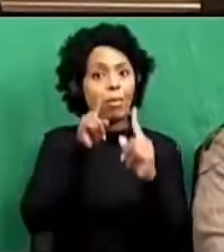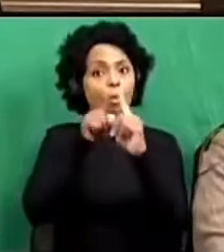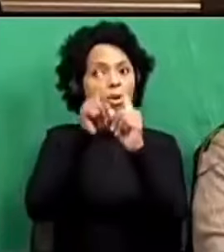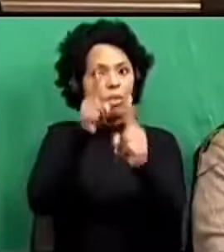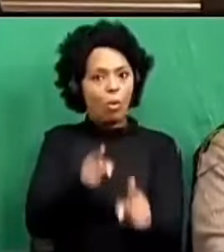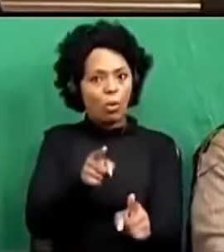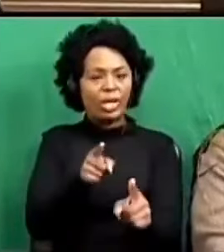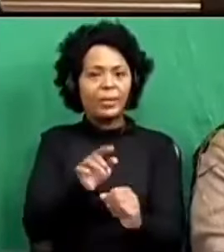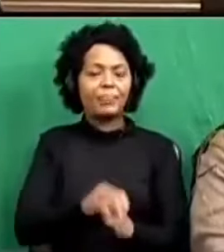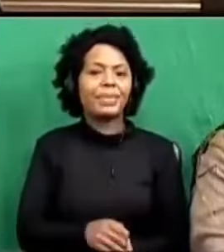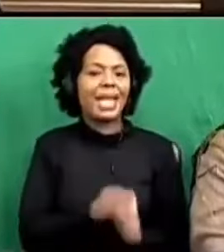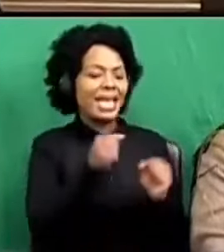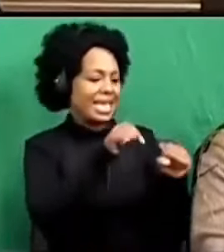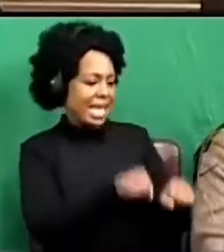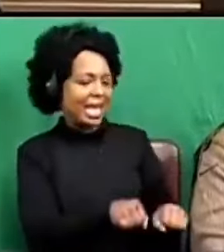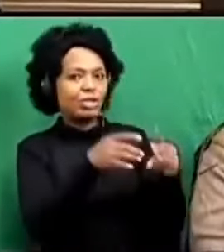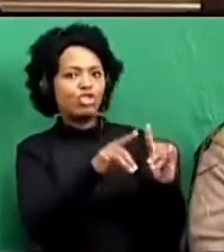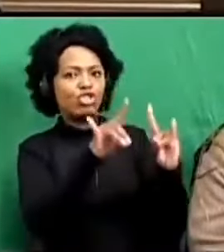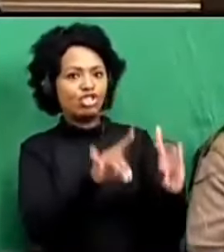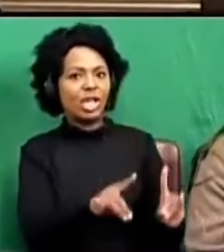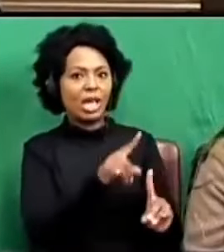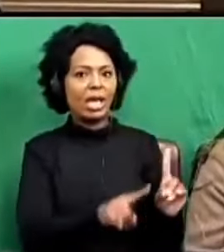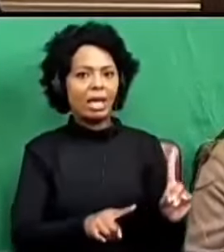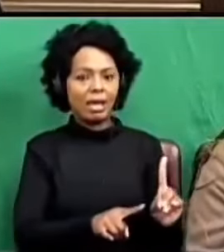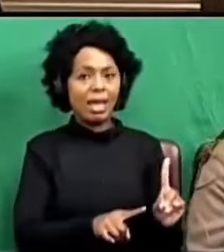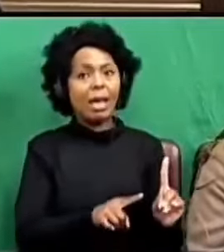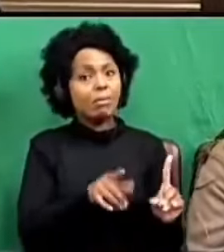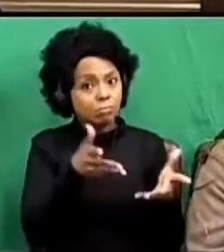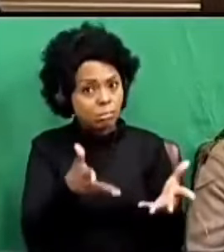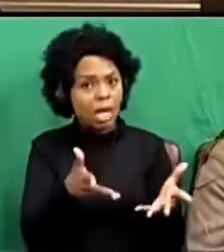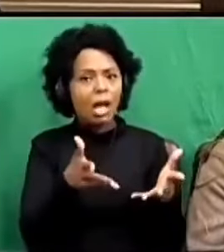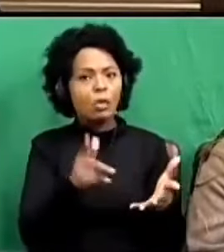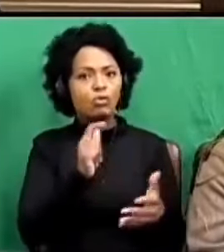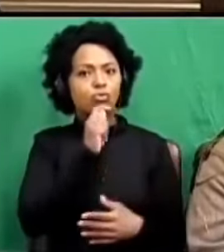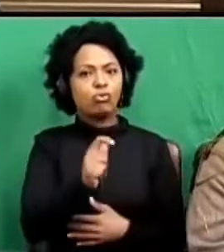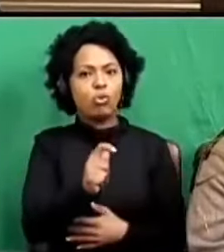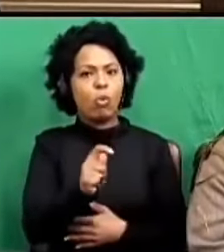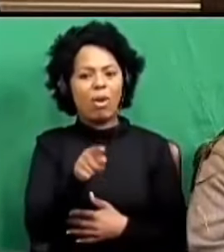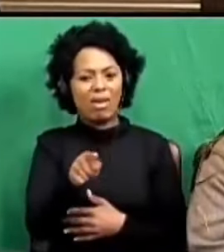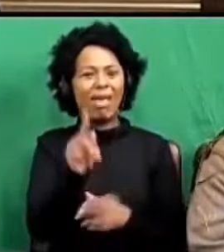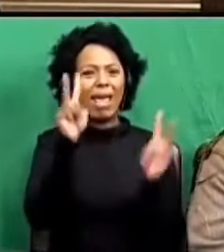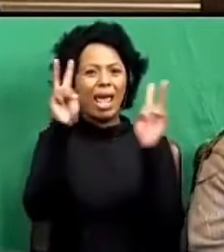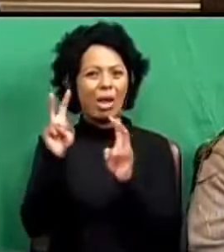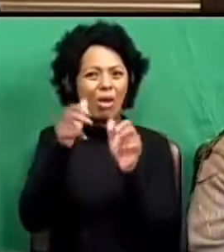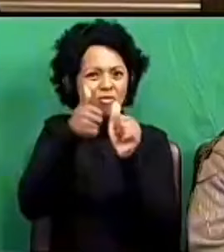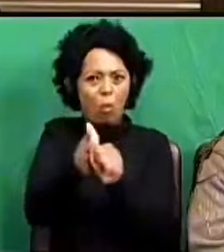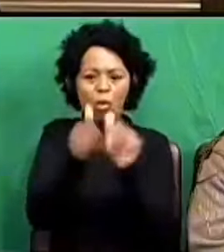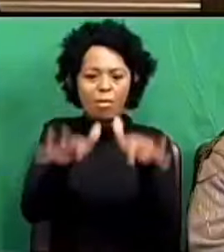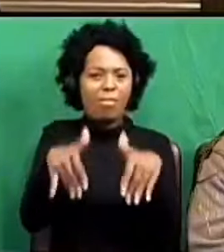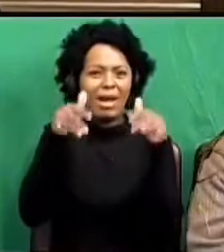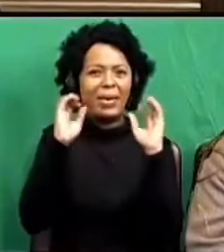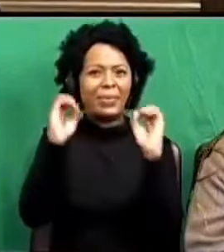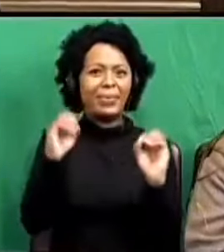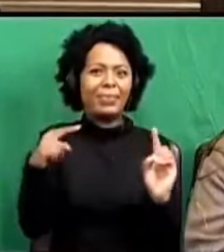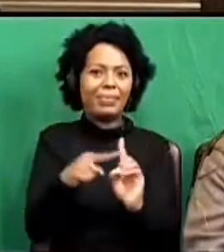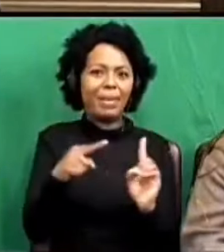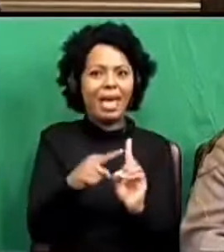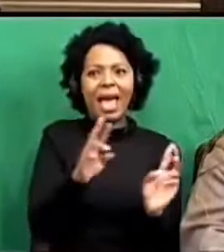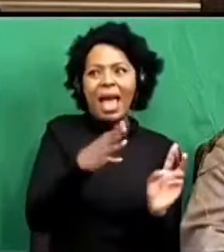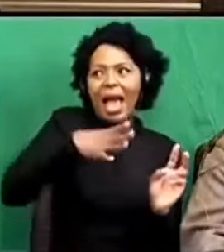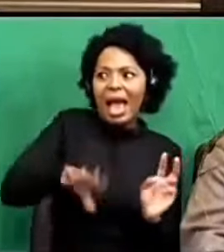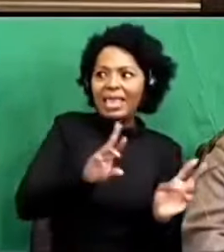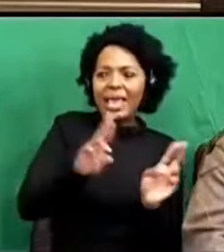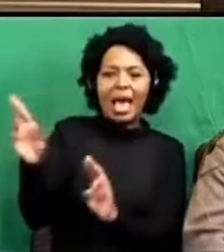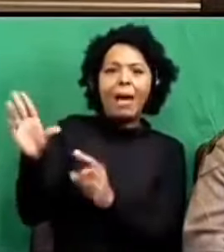Yes, on a point of order, chairperson, it is unparliamentary to refer to another member as a racist.